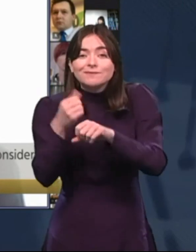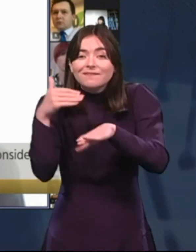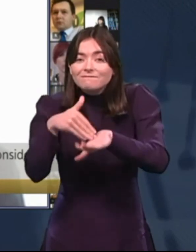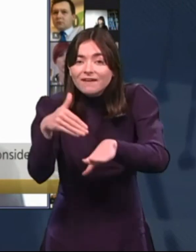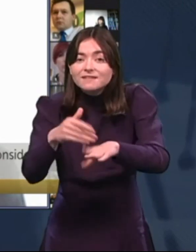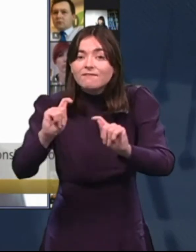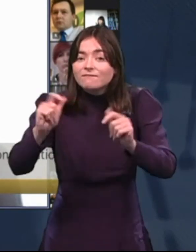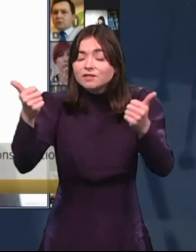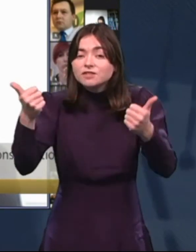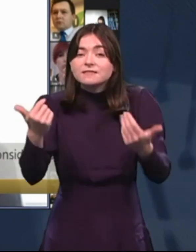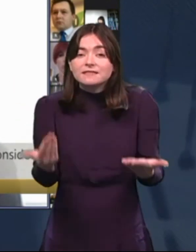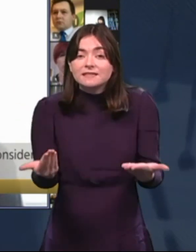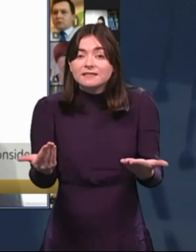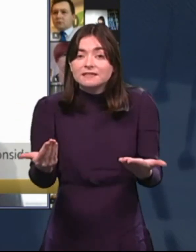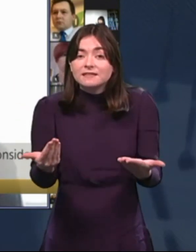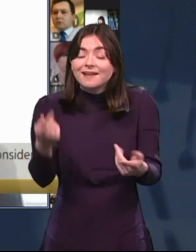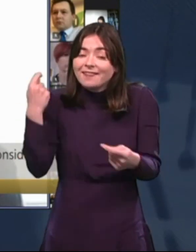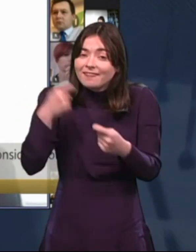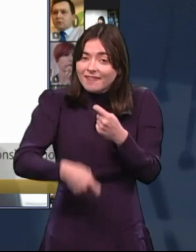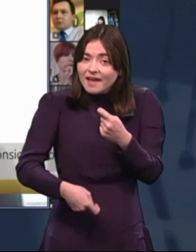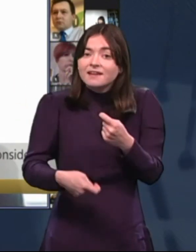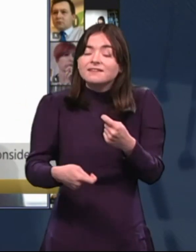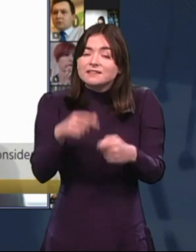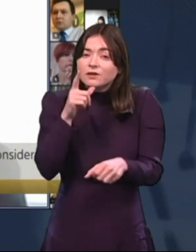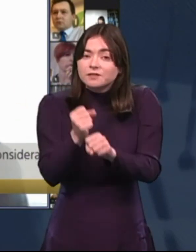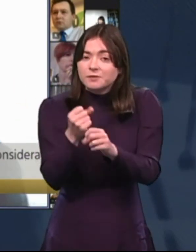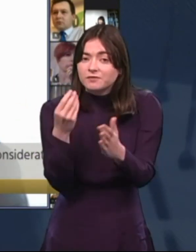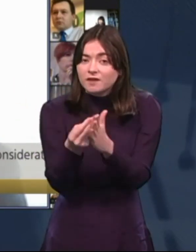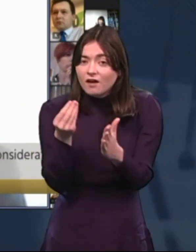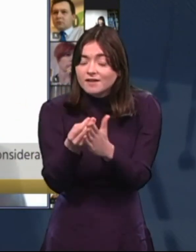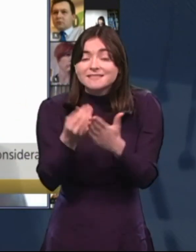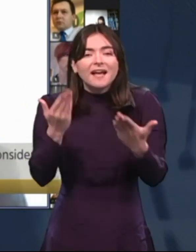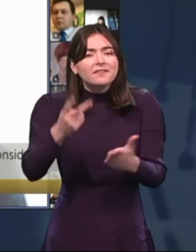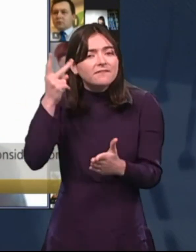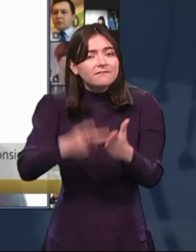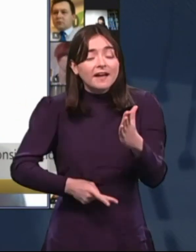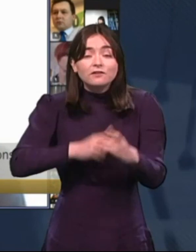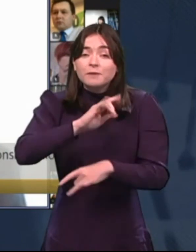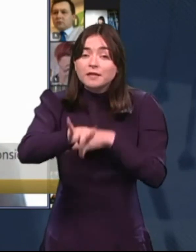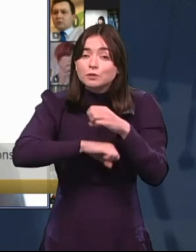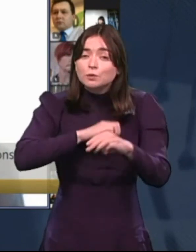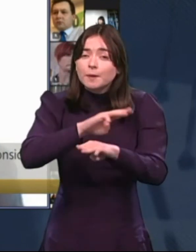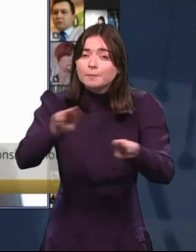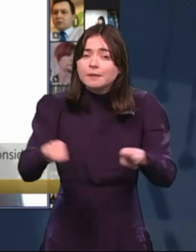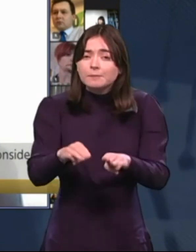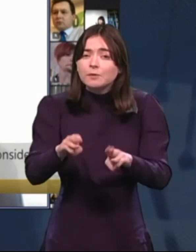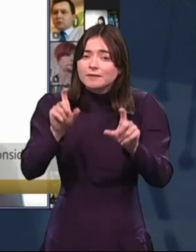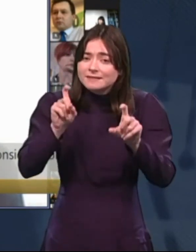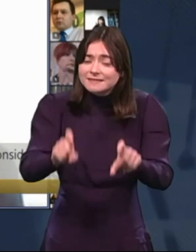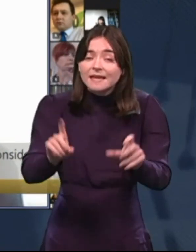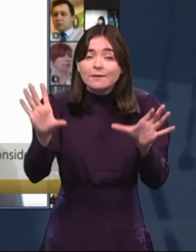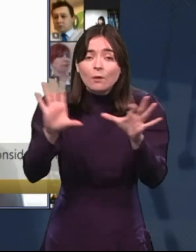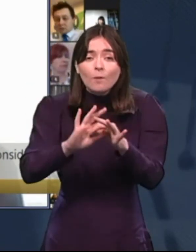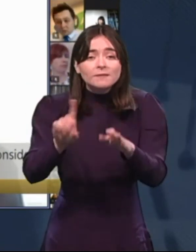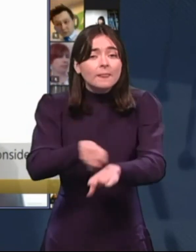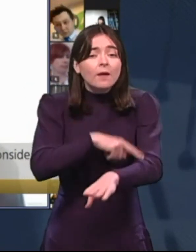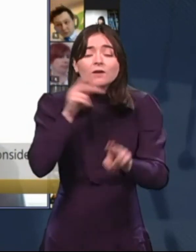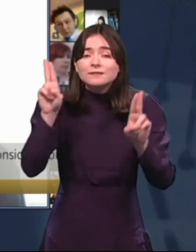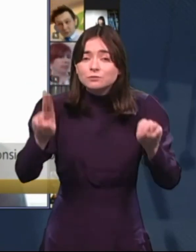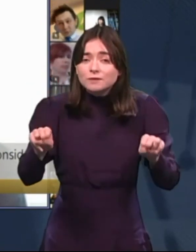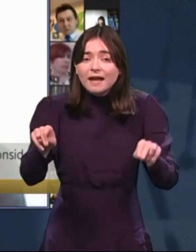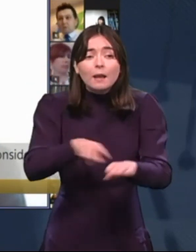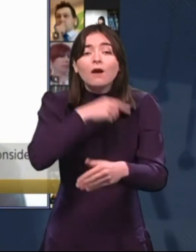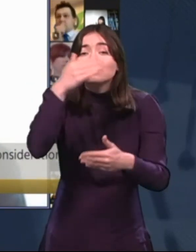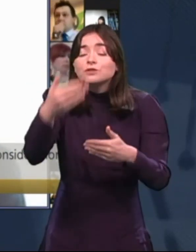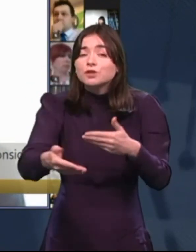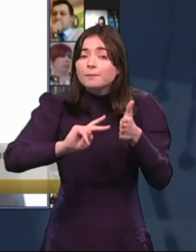efficiencies. And then it came in about the cost. And the value of keeping people at home as long as you can, to long-term things, is a